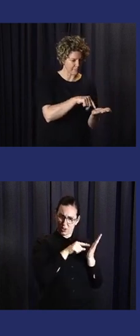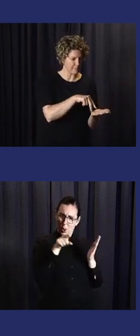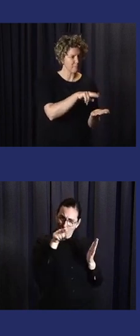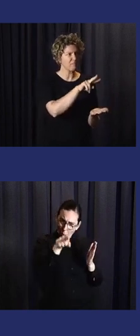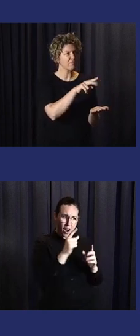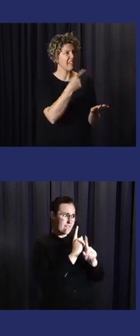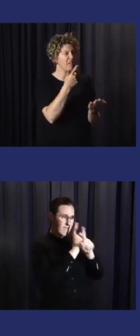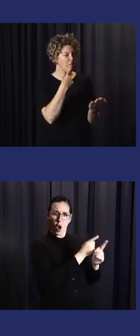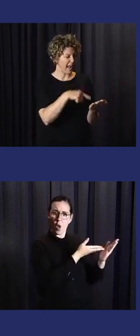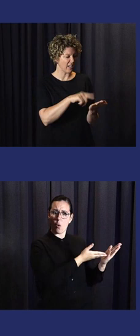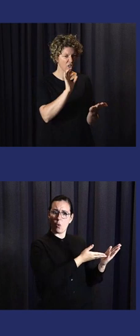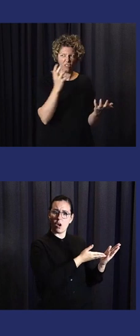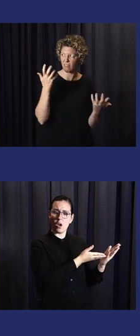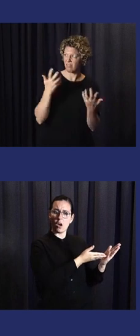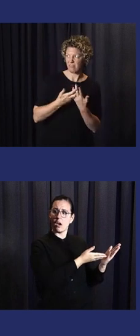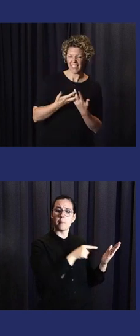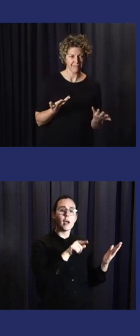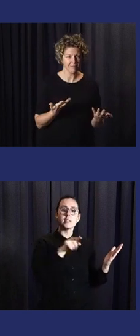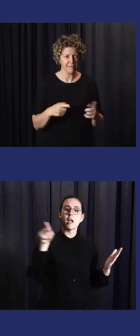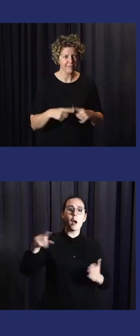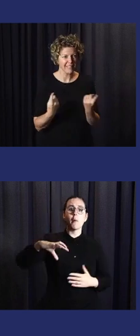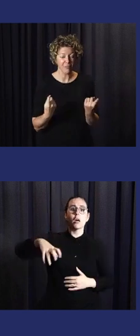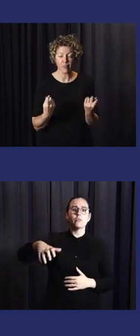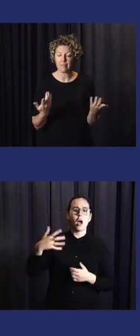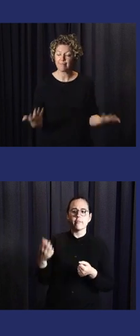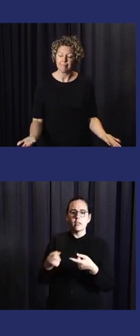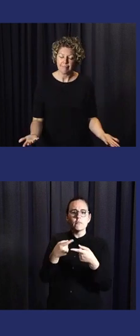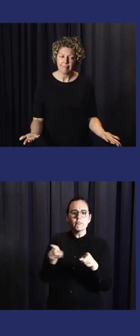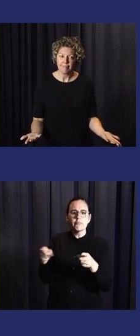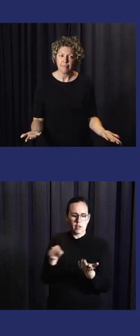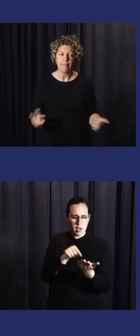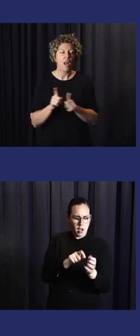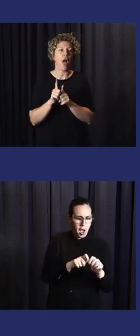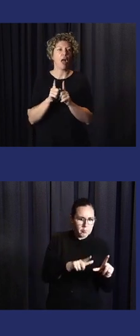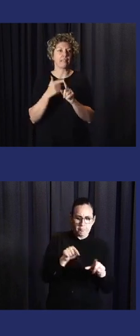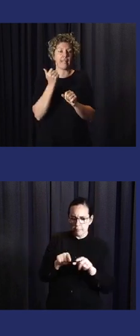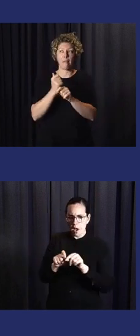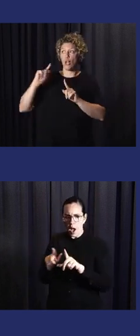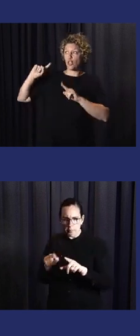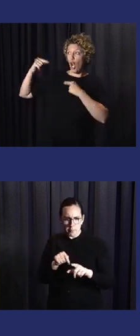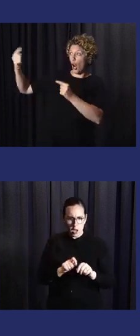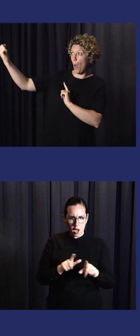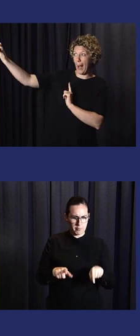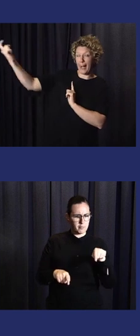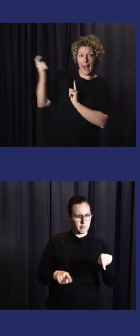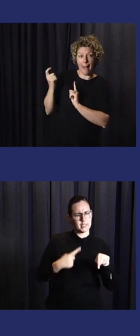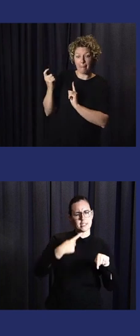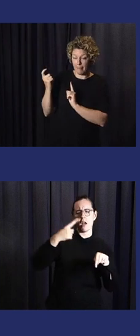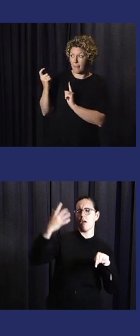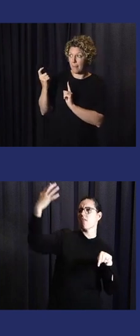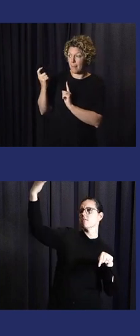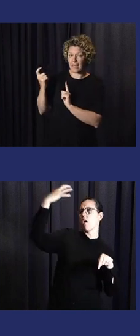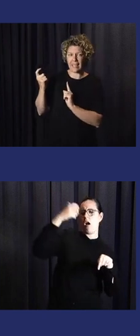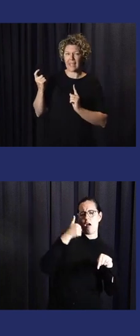app. It's raining tomorrow. No, mine said it's sunshine. So, what's the real issue? We spoke with one of the ministers of one of the islands a little bit earlier.